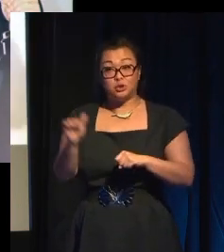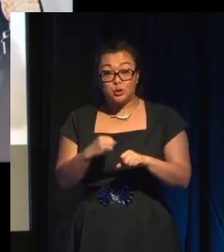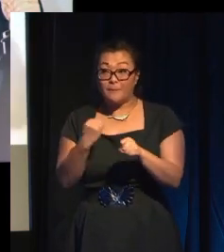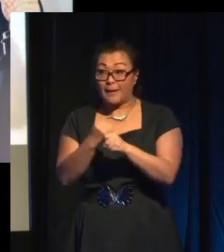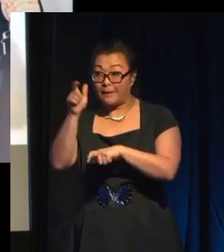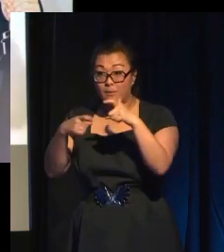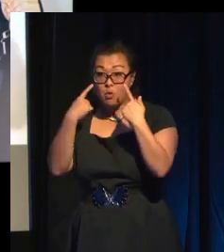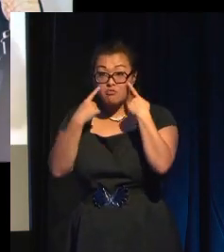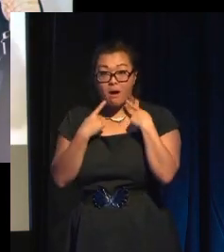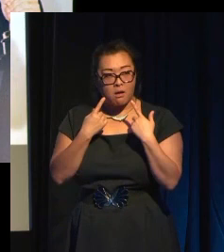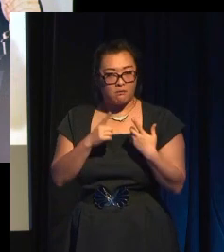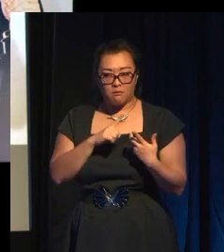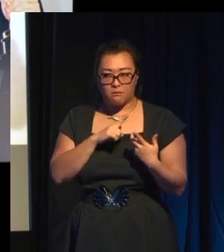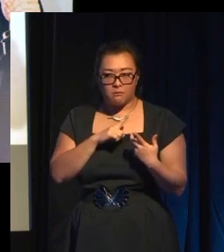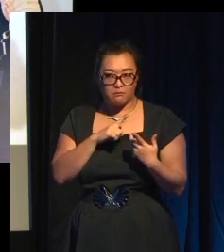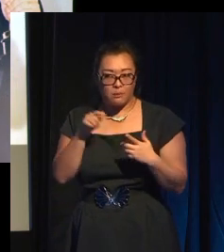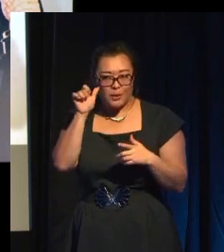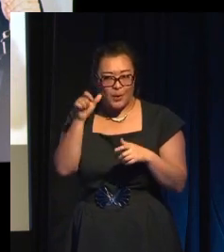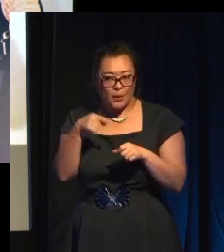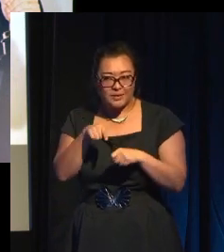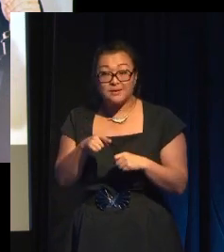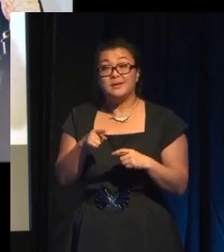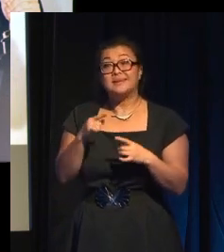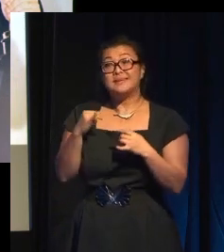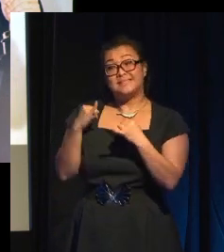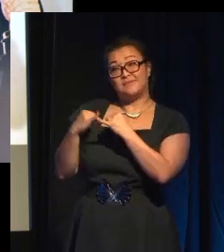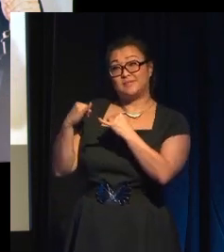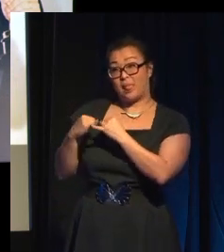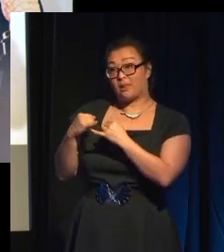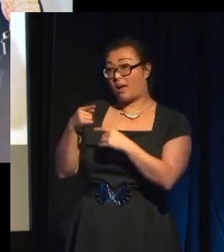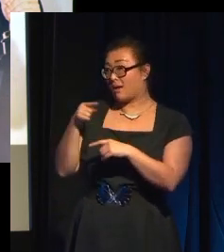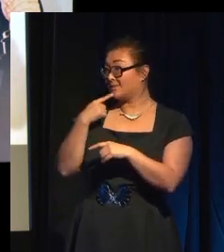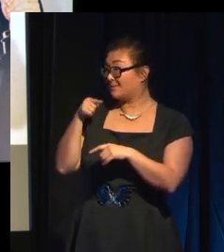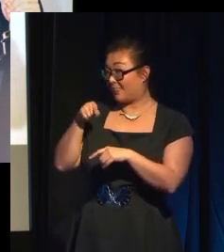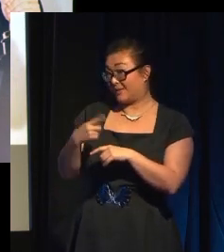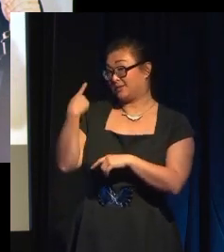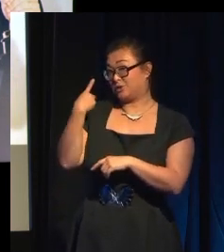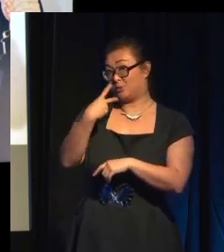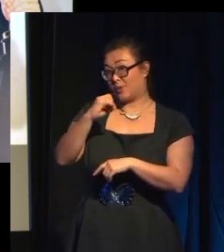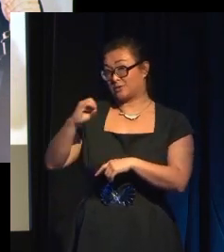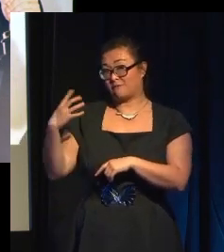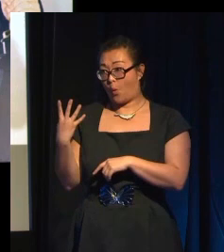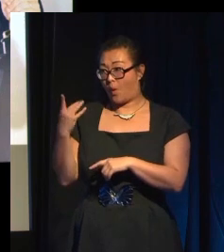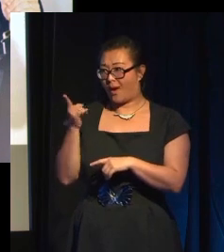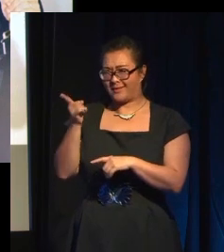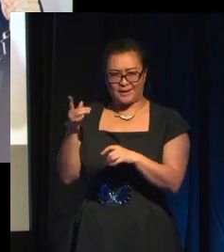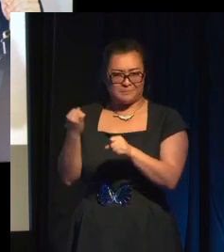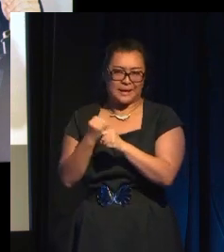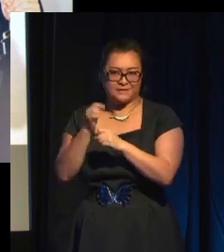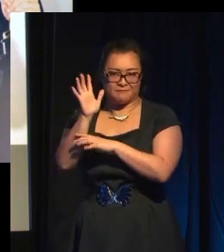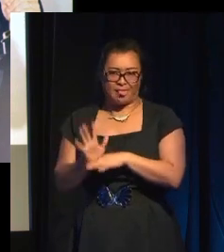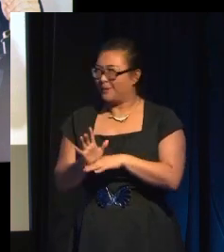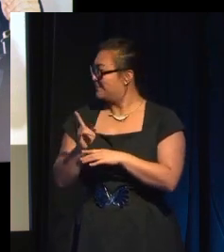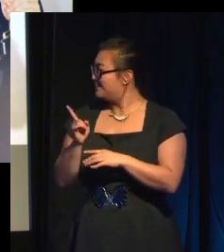Because Steven Spielberg said this in 2004. And he's from film. So, I think the real